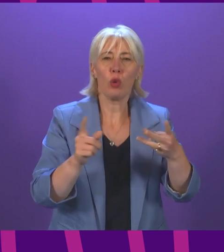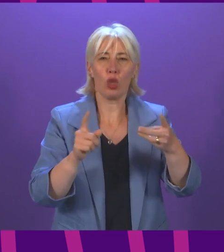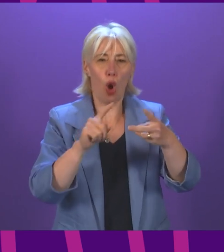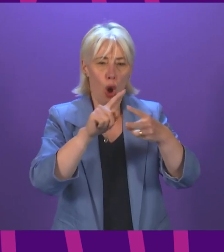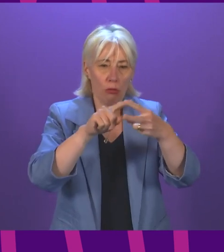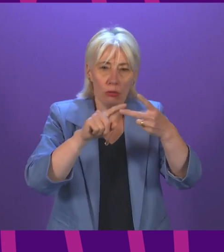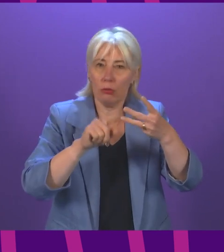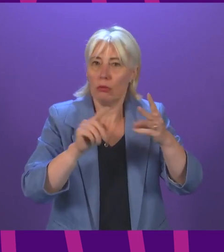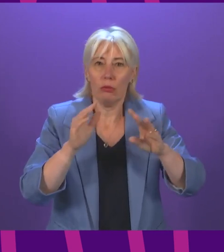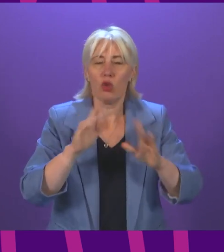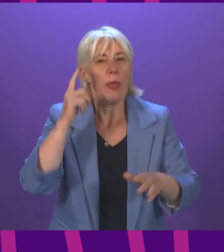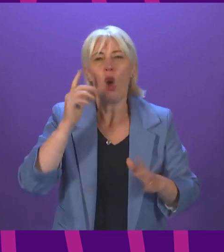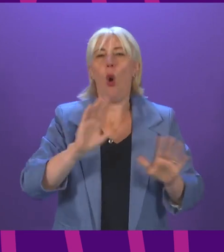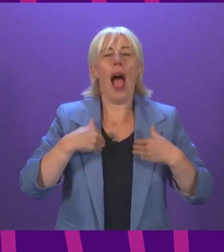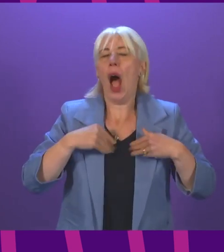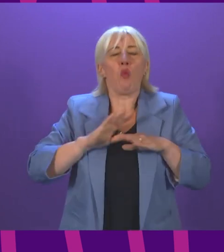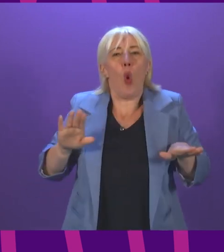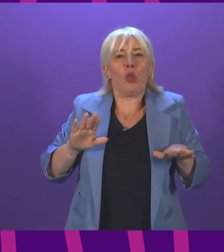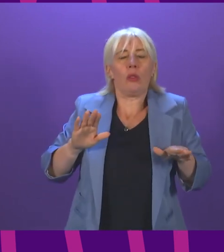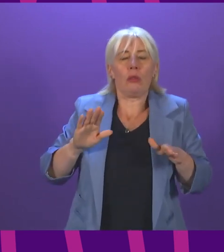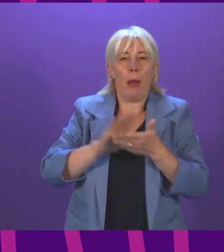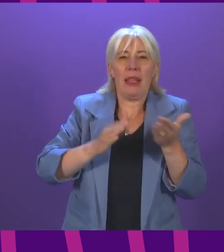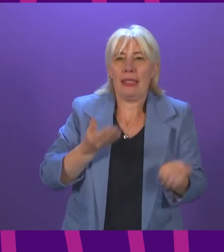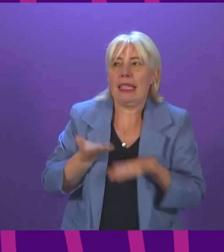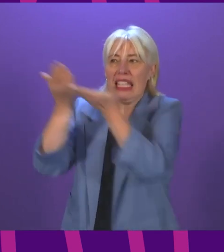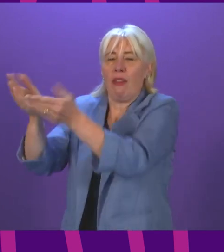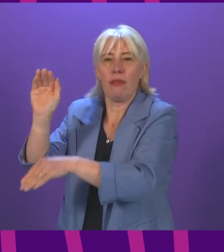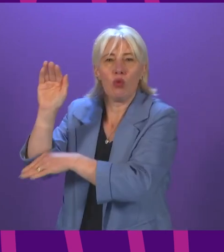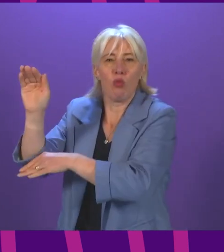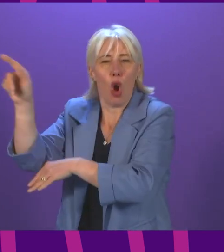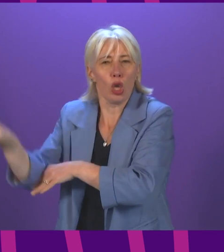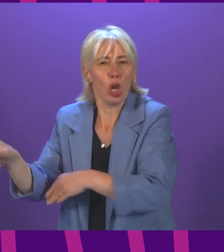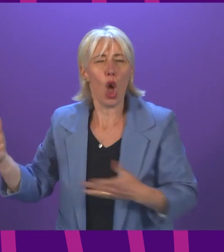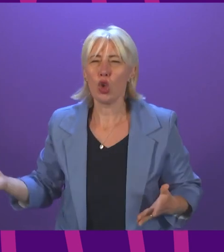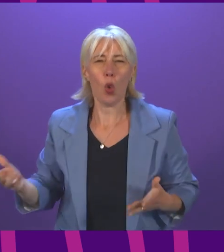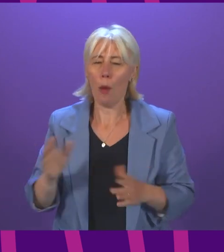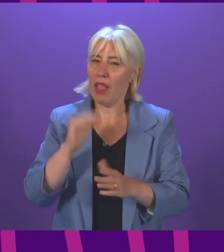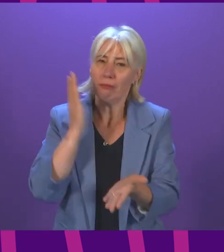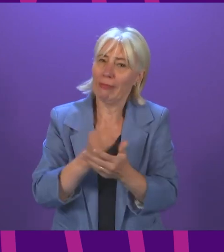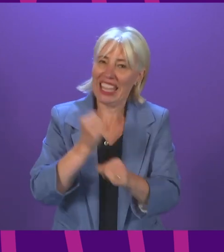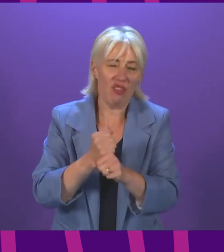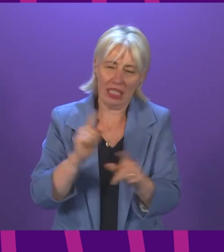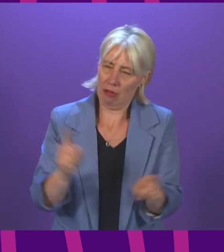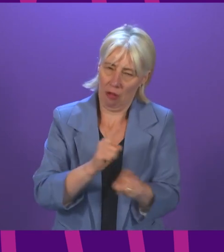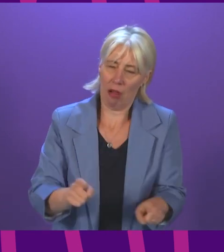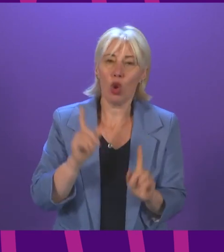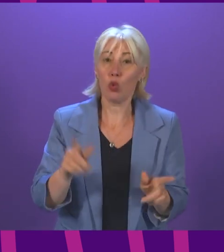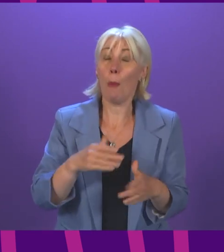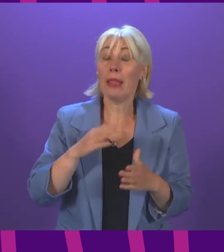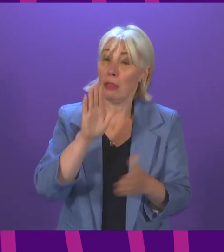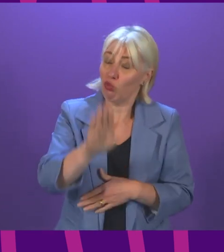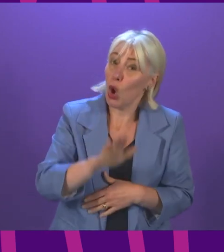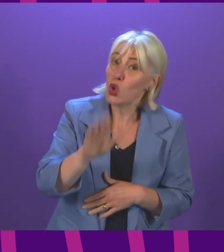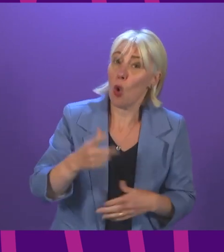first two doses, that does not automatically guarantee that that dose ends up somewhere in the developing world. So please be assured that we are working with international